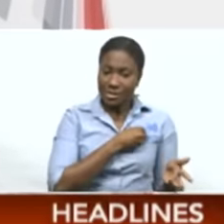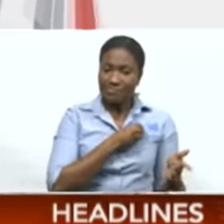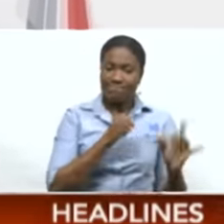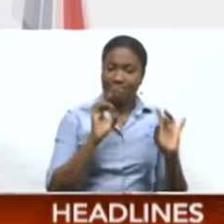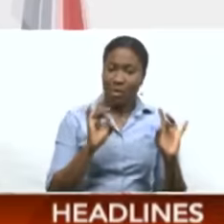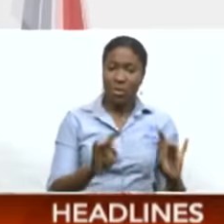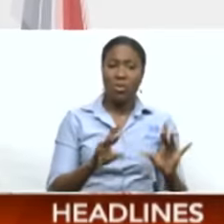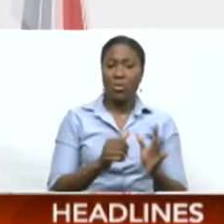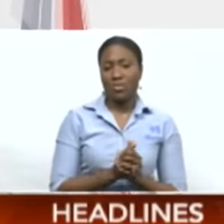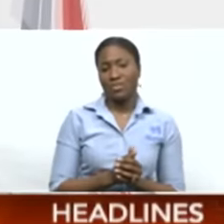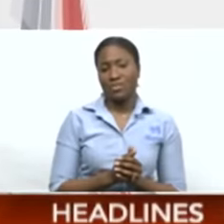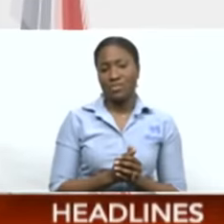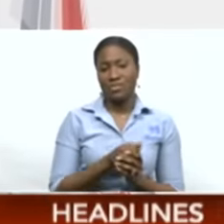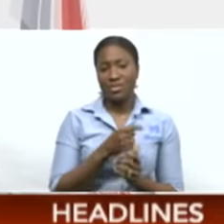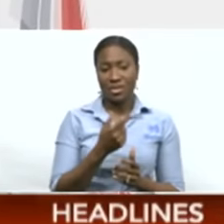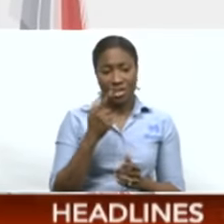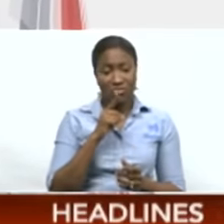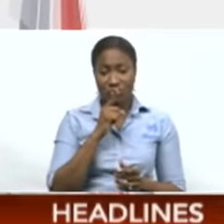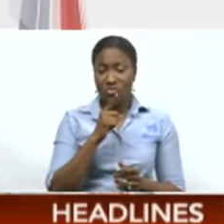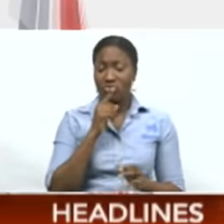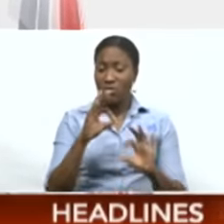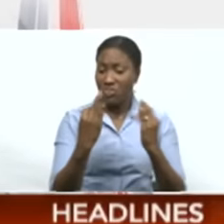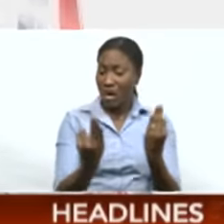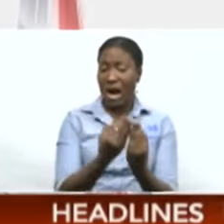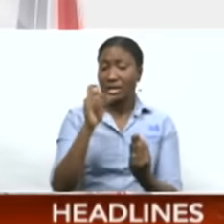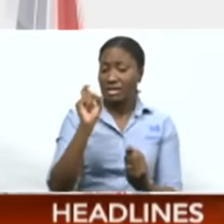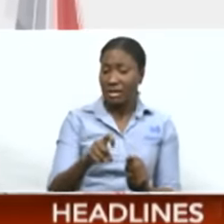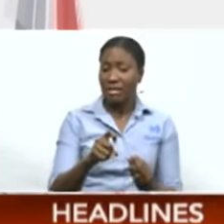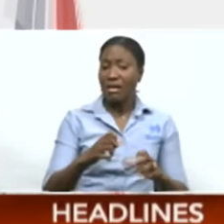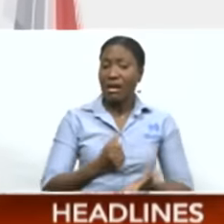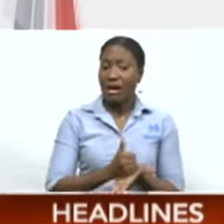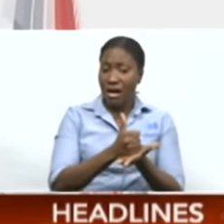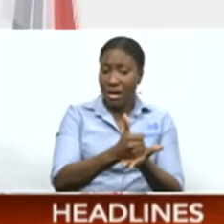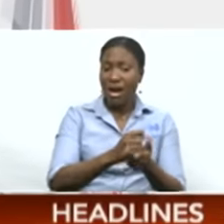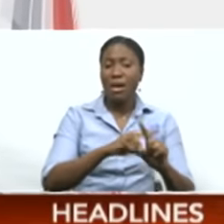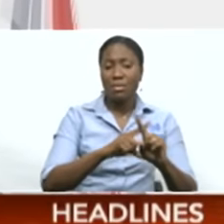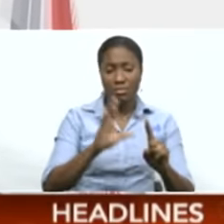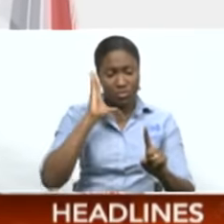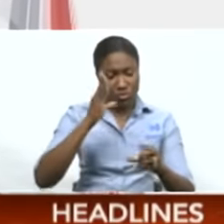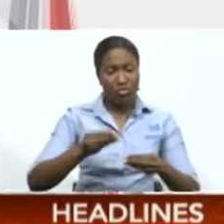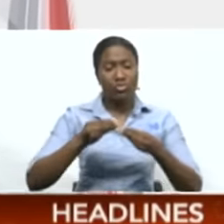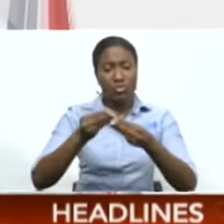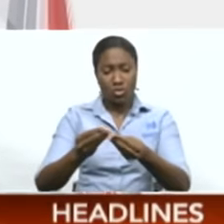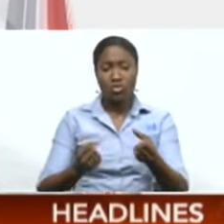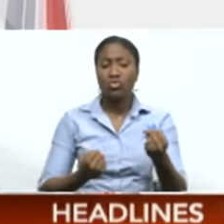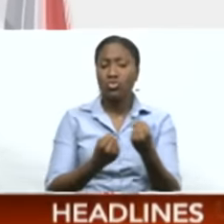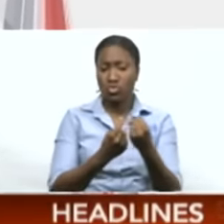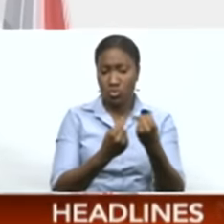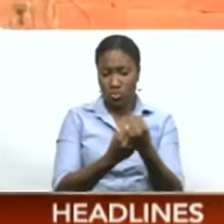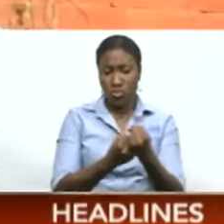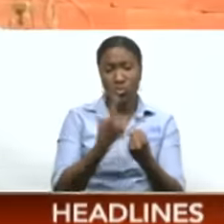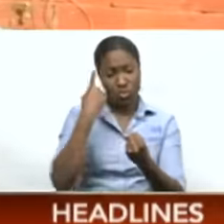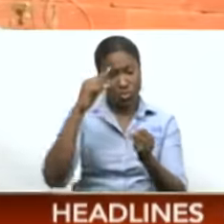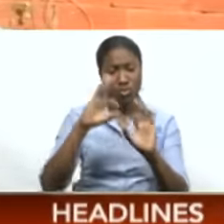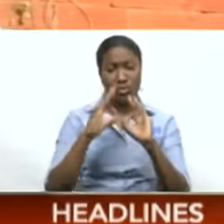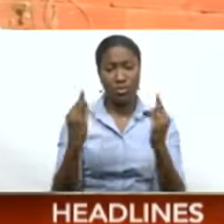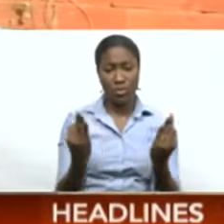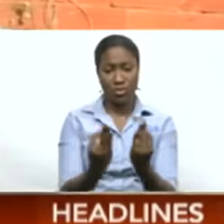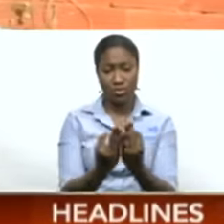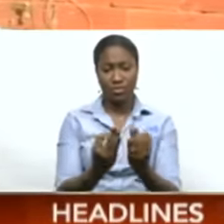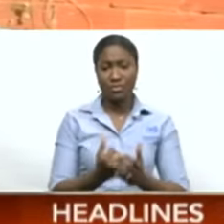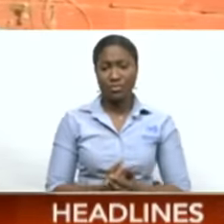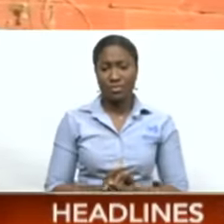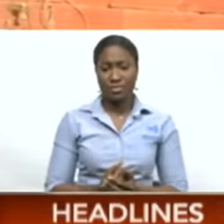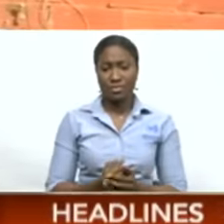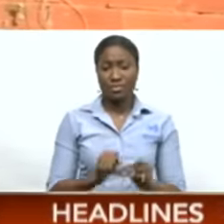She says this was clearly a family in crisis and assured that the necessary support is being extended to the relatives. Amidst the